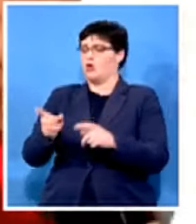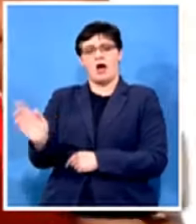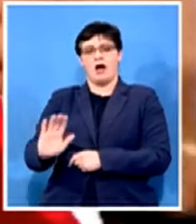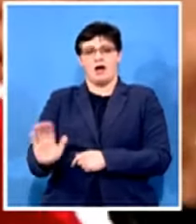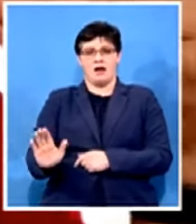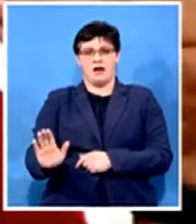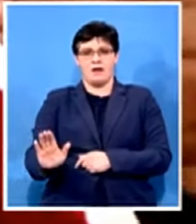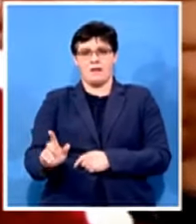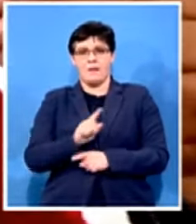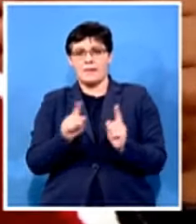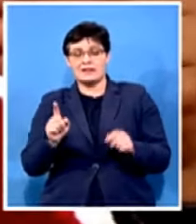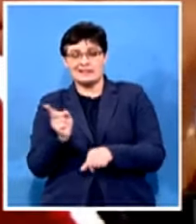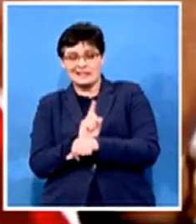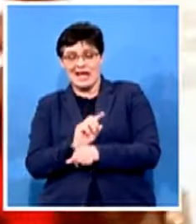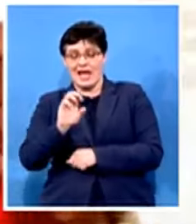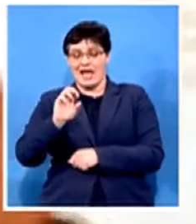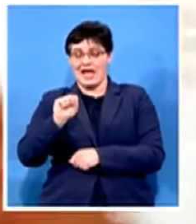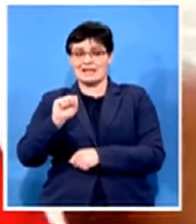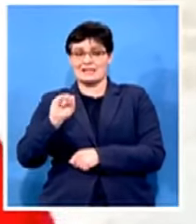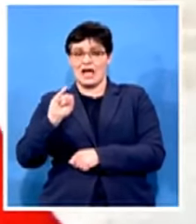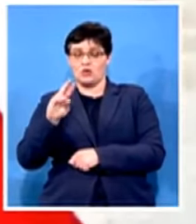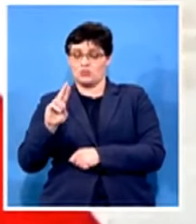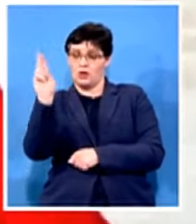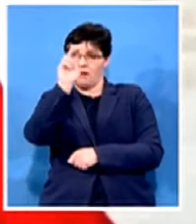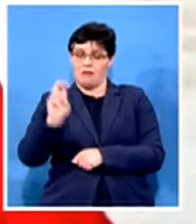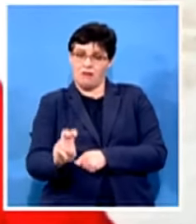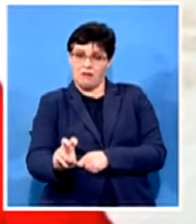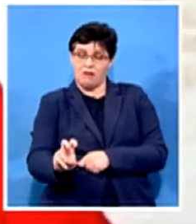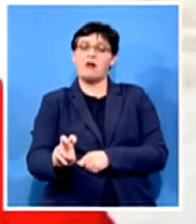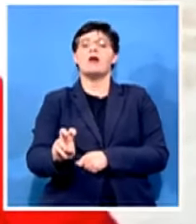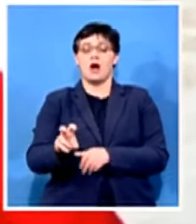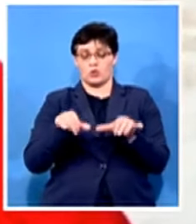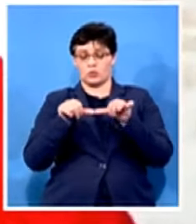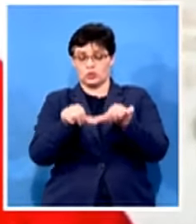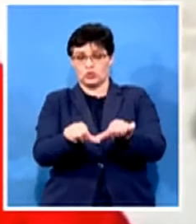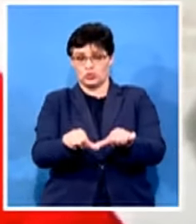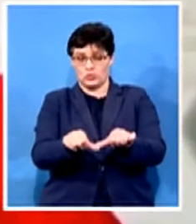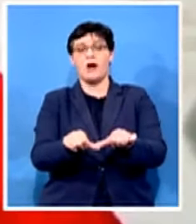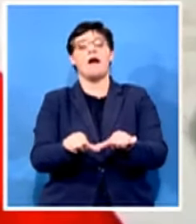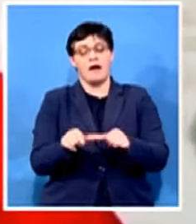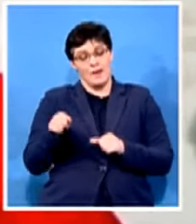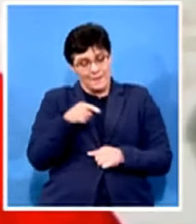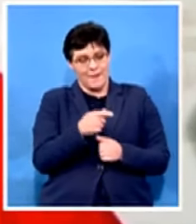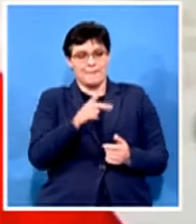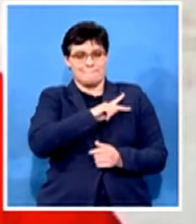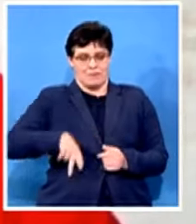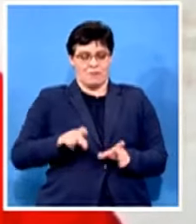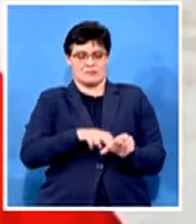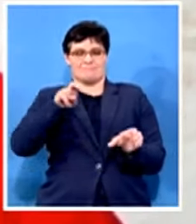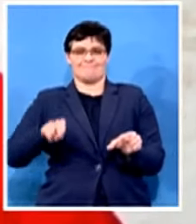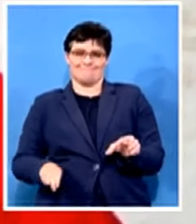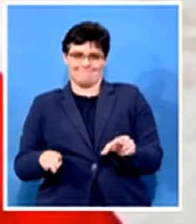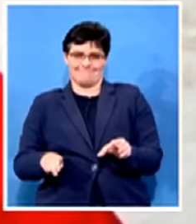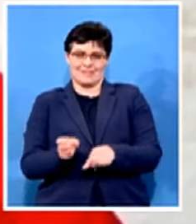investigation to continue he must also consider stepping aside lastly our